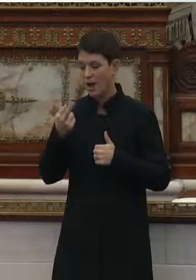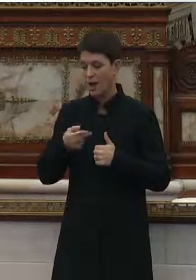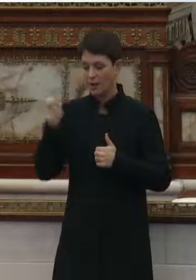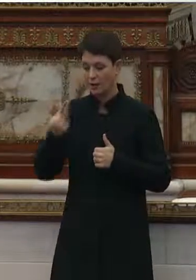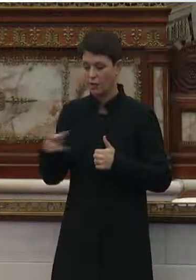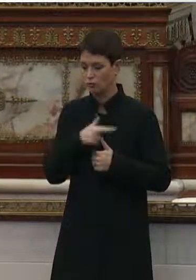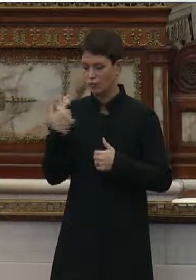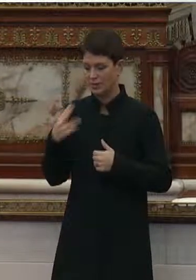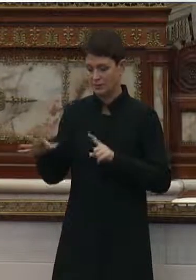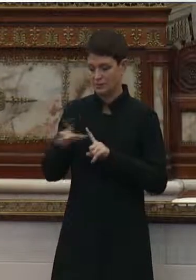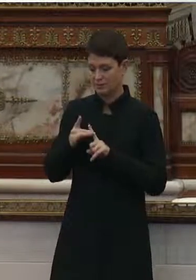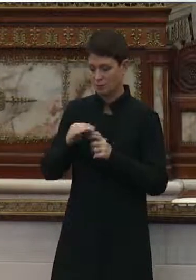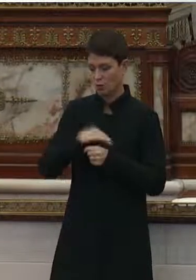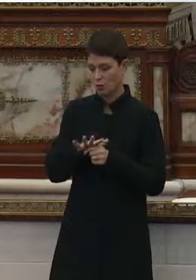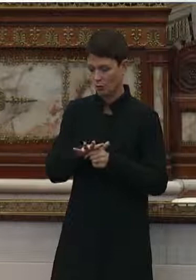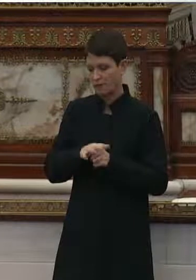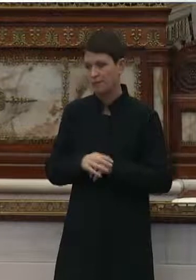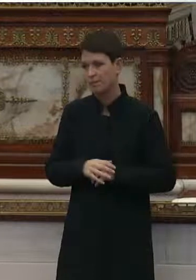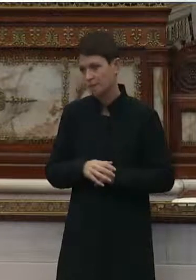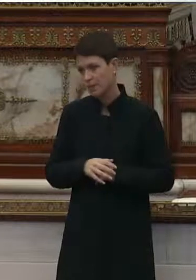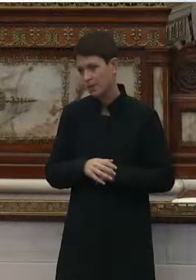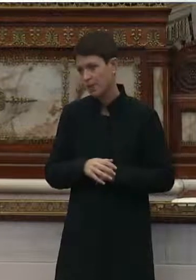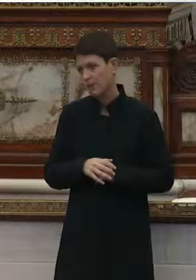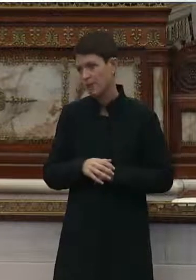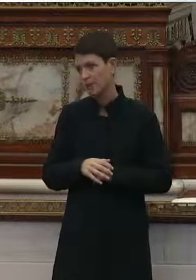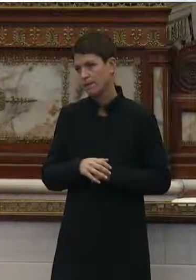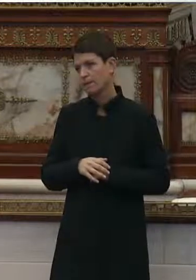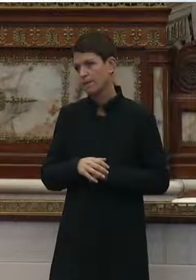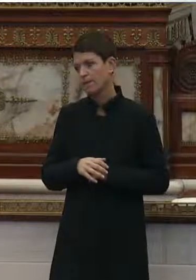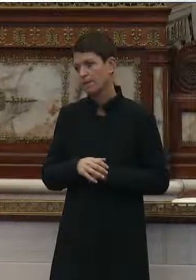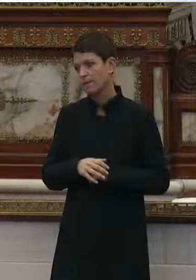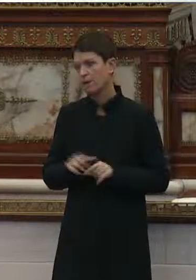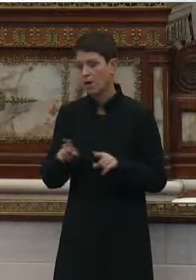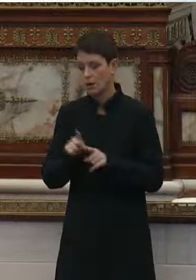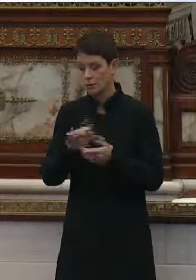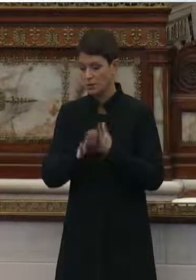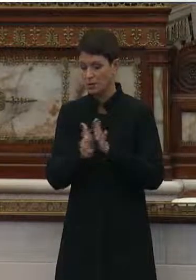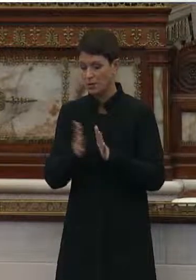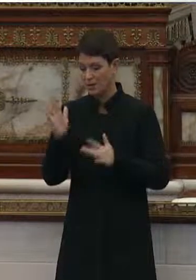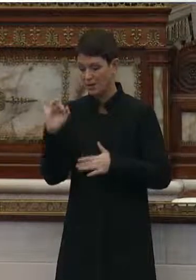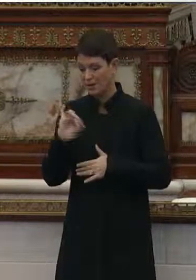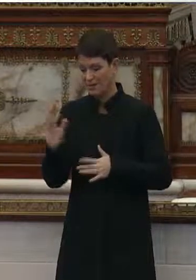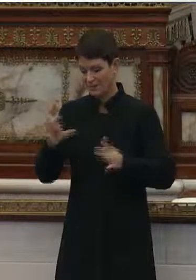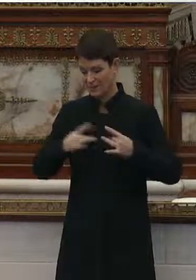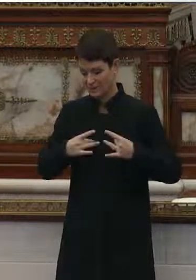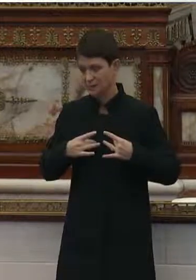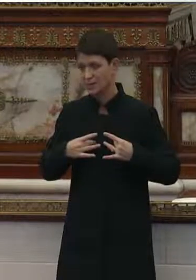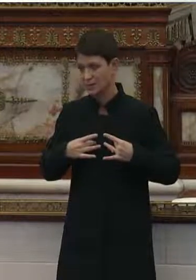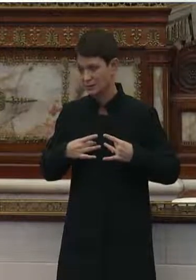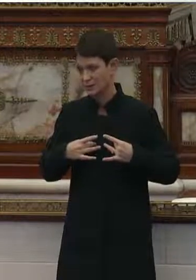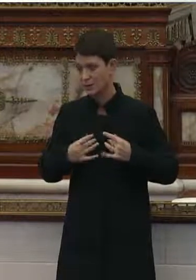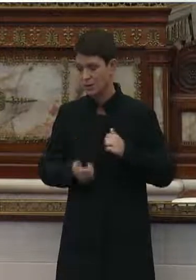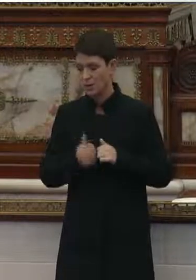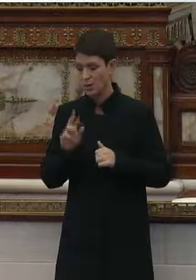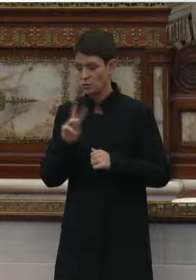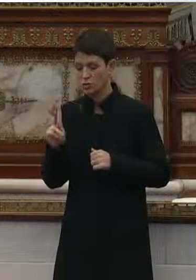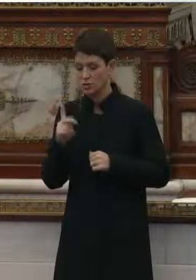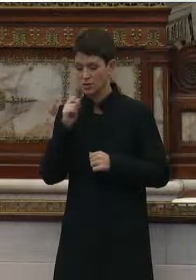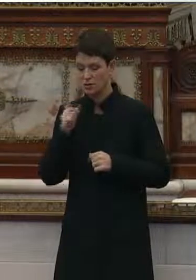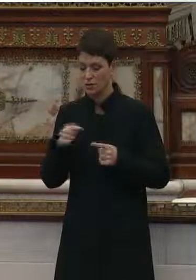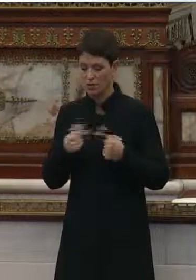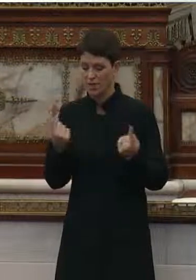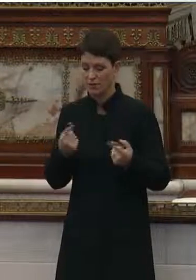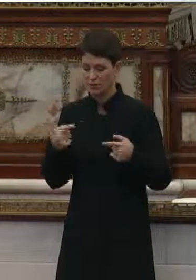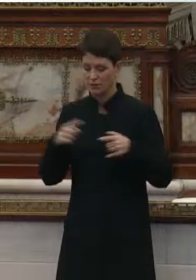for COVID-19, and also when you become infected, you're most at risk for adverse